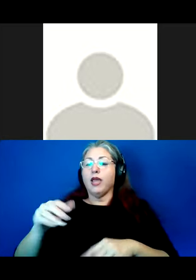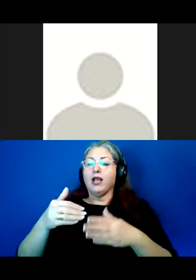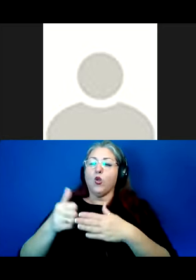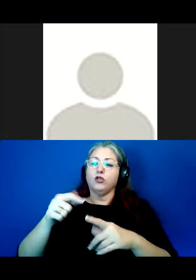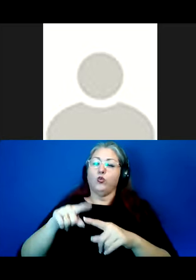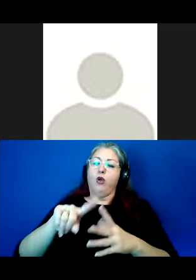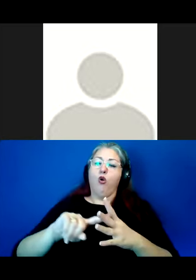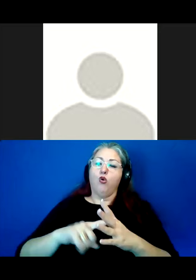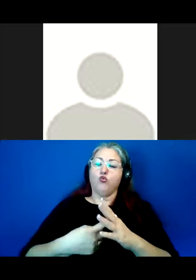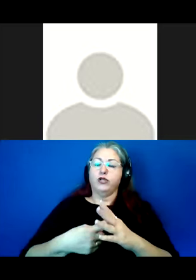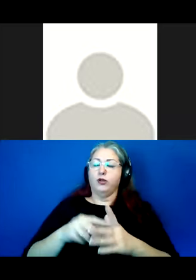original Nyamia homelands.